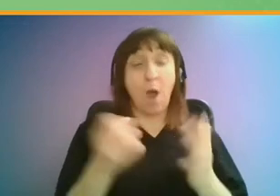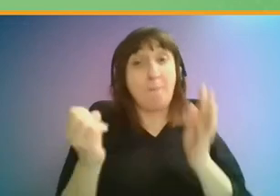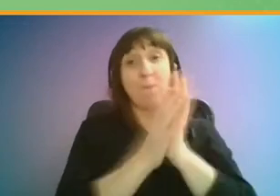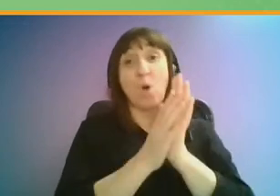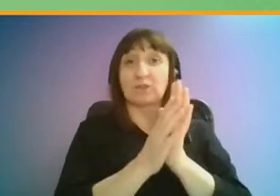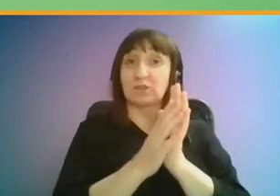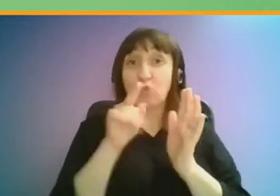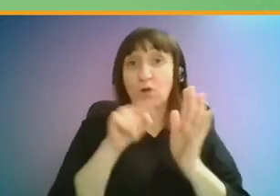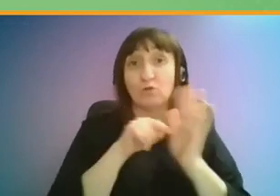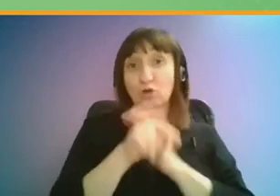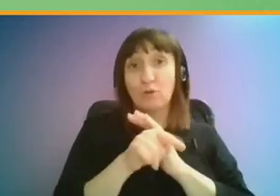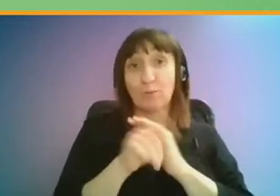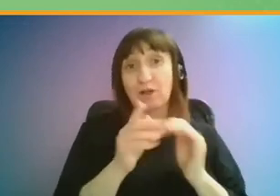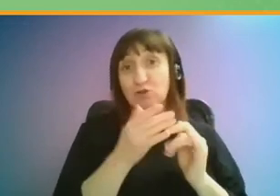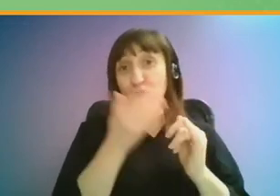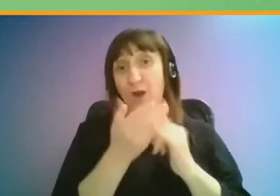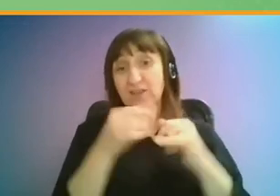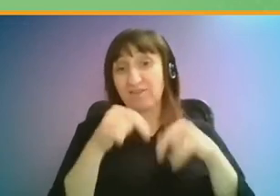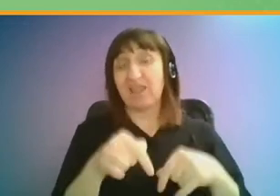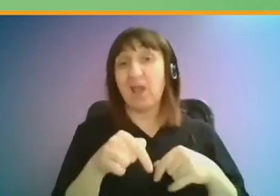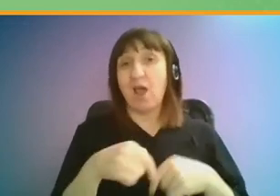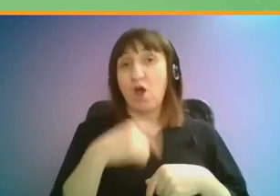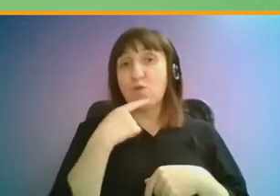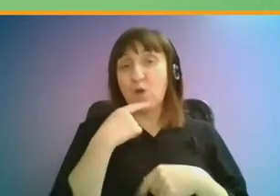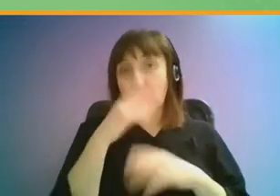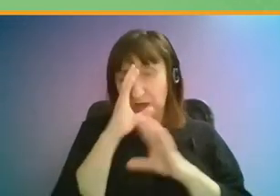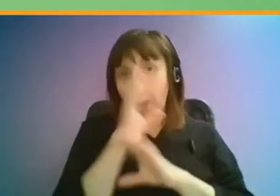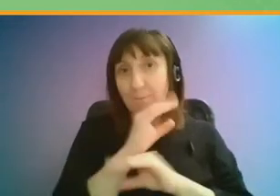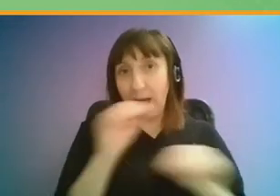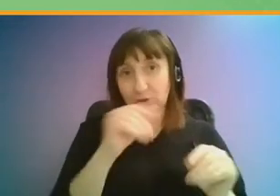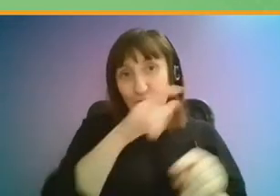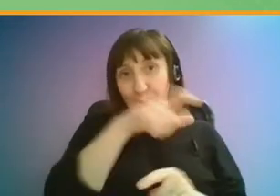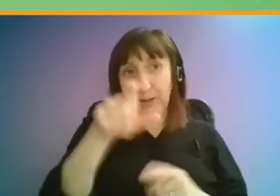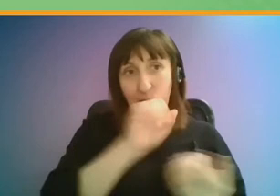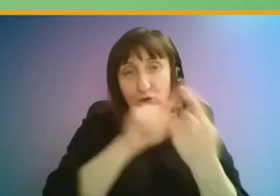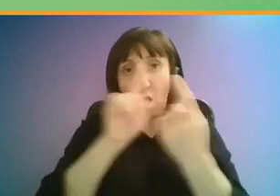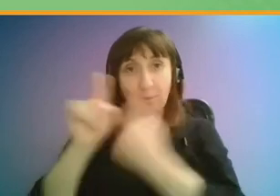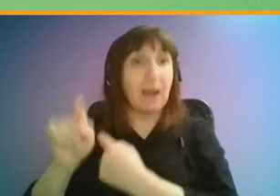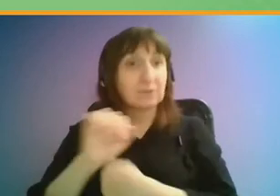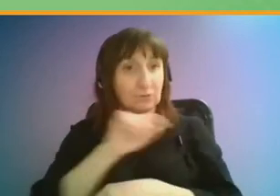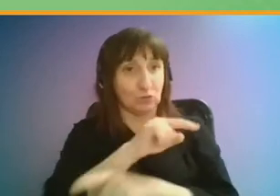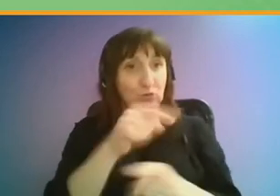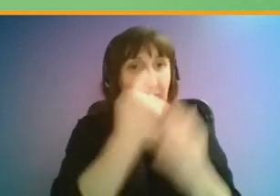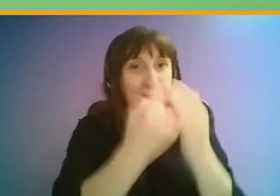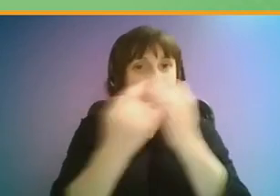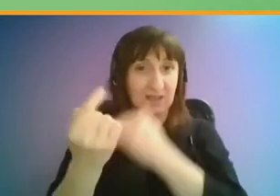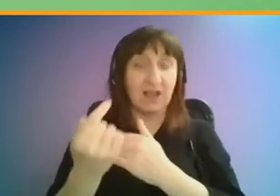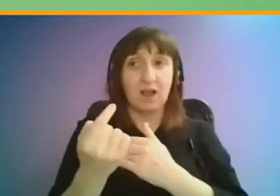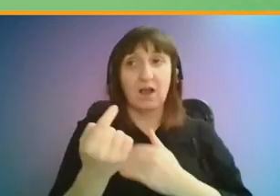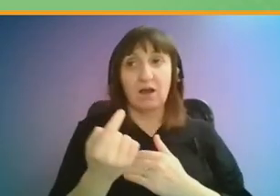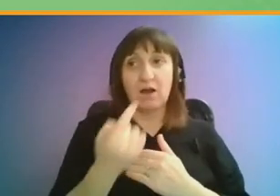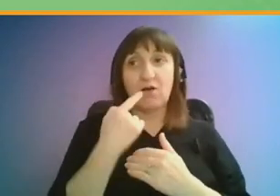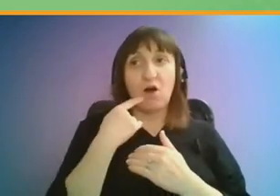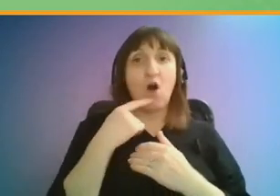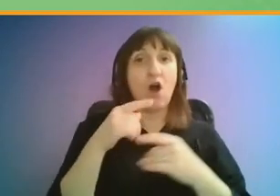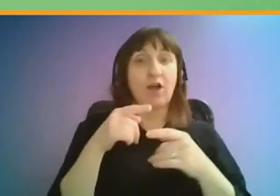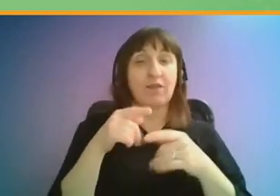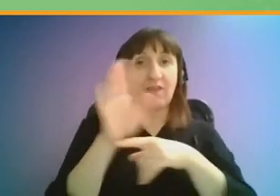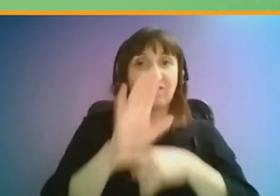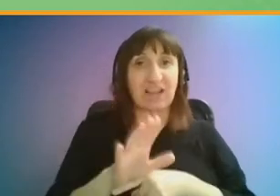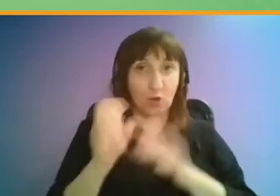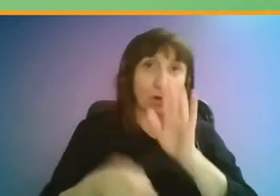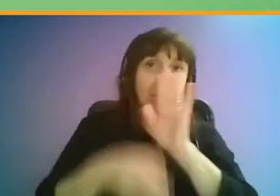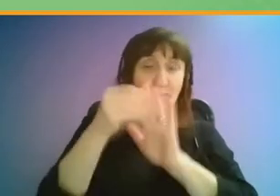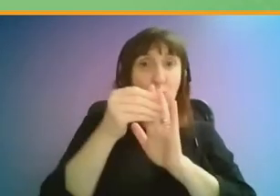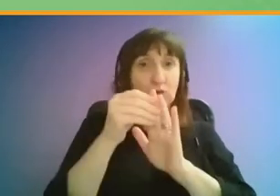on there towards the end of this, then we'll obviously get back, try and get back to people and comment underneath the video when it's posted